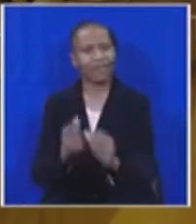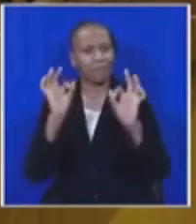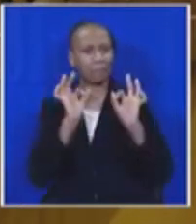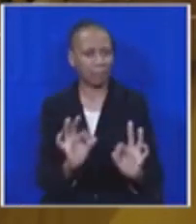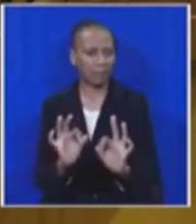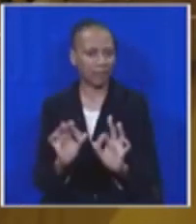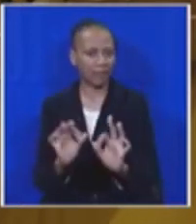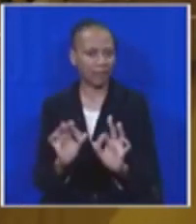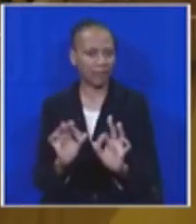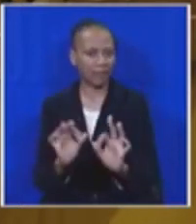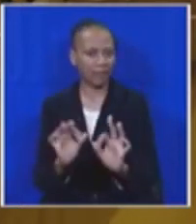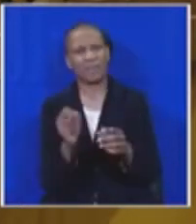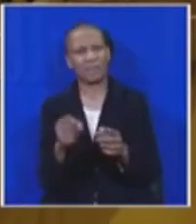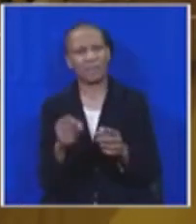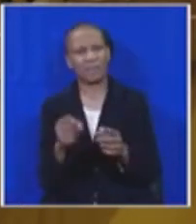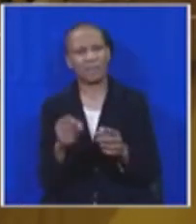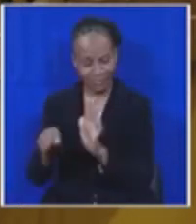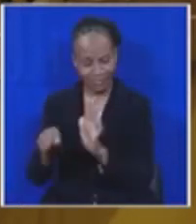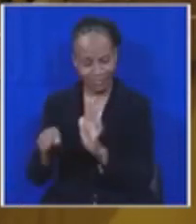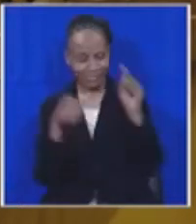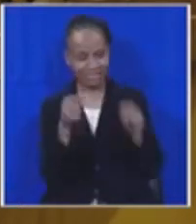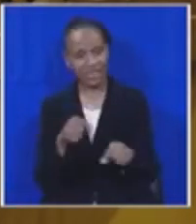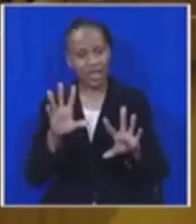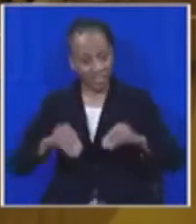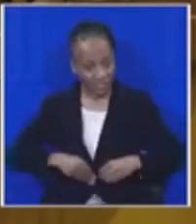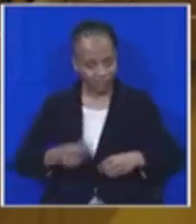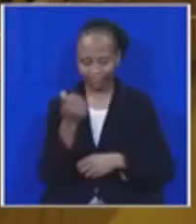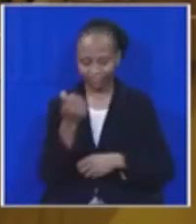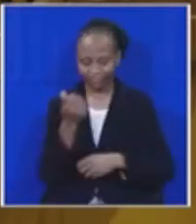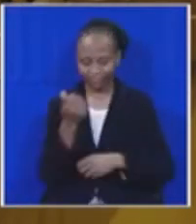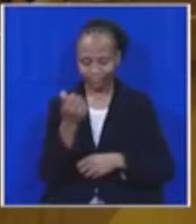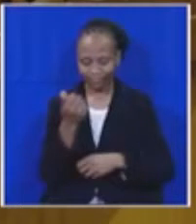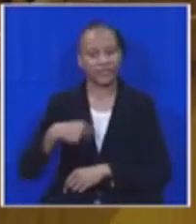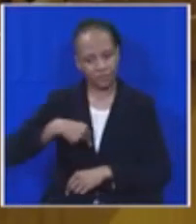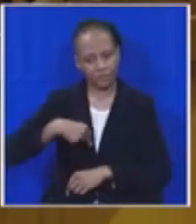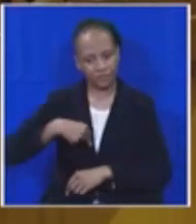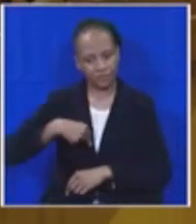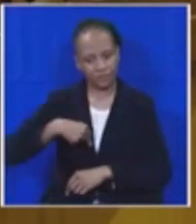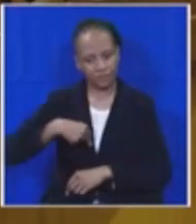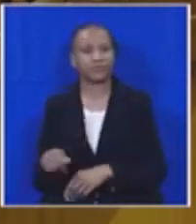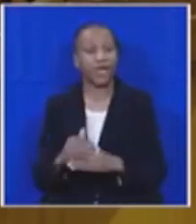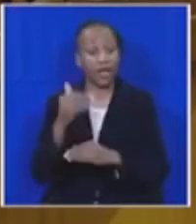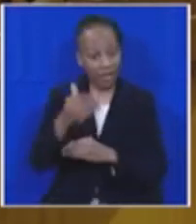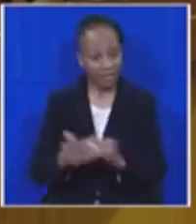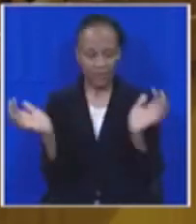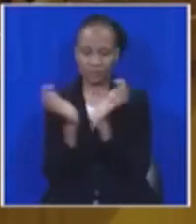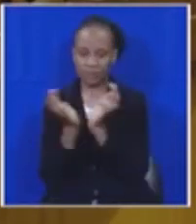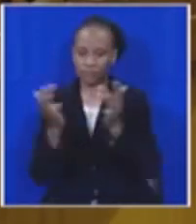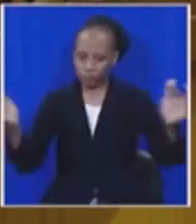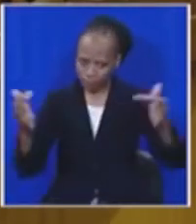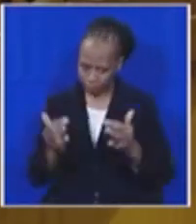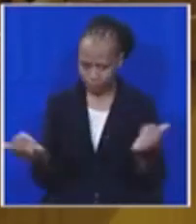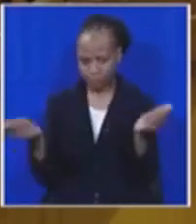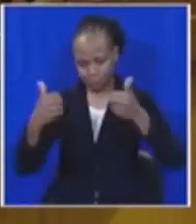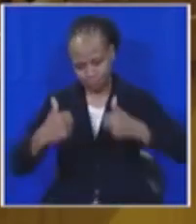criticism is unacceptable, he said, and we agree. He also then called a meeting with the Chief Justice,